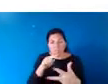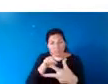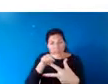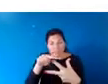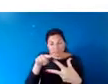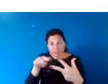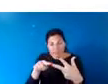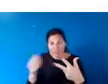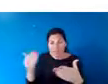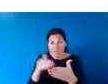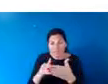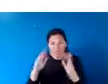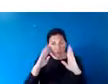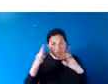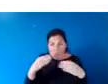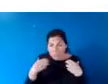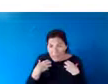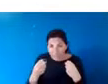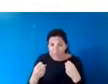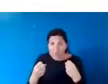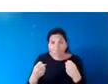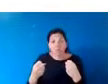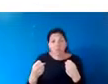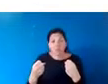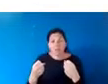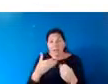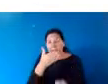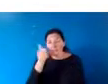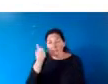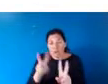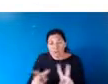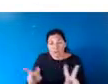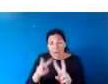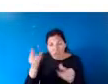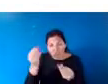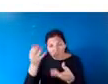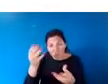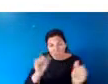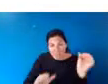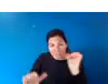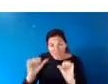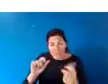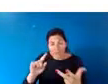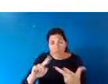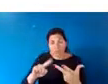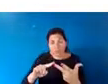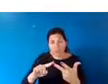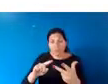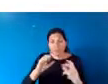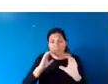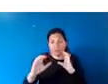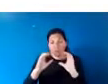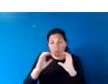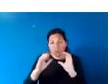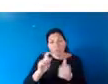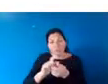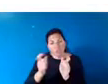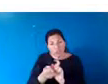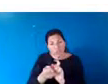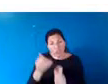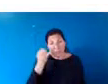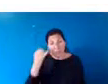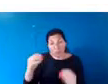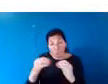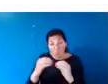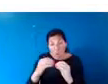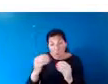health by thinking about a focus on health, better value-informed science, and by changing the health conversation. For anybody who's interested in more about this, this